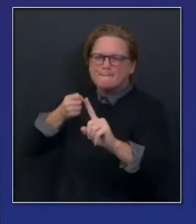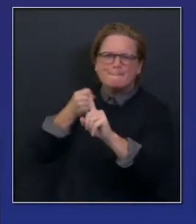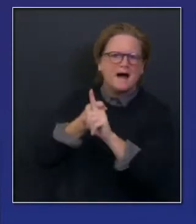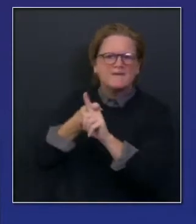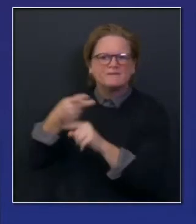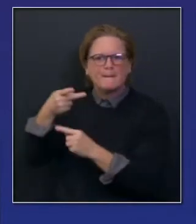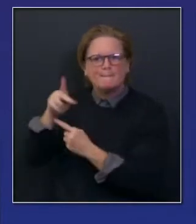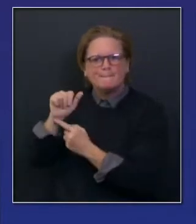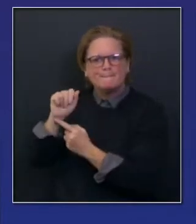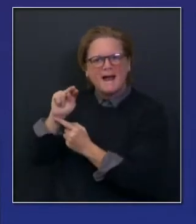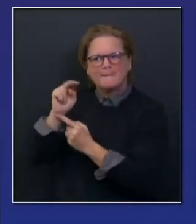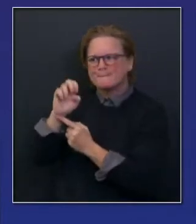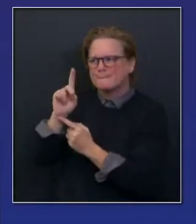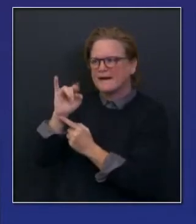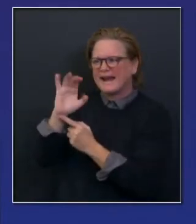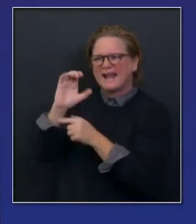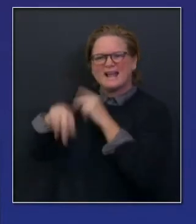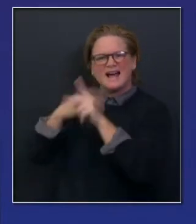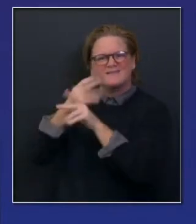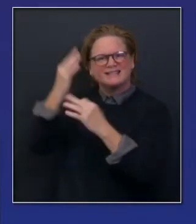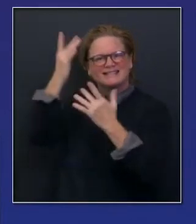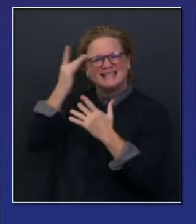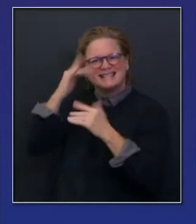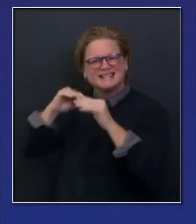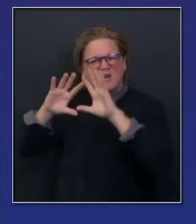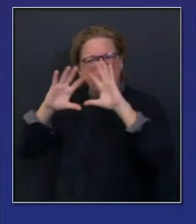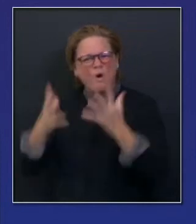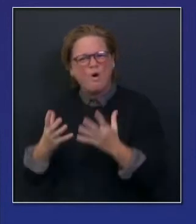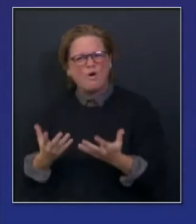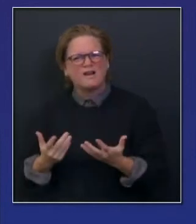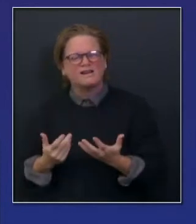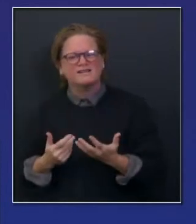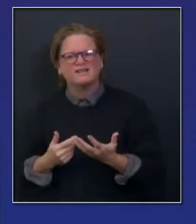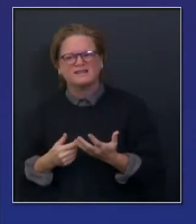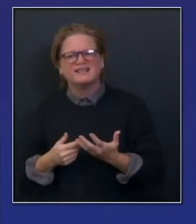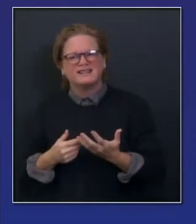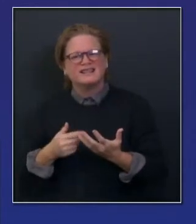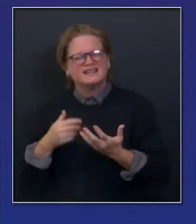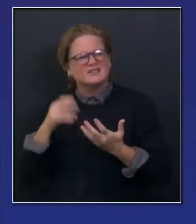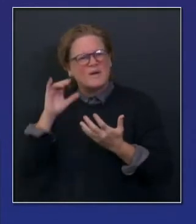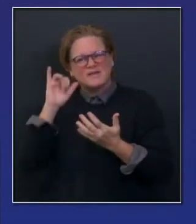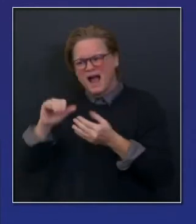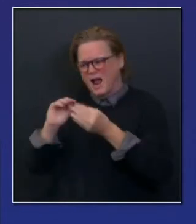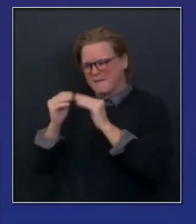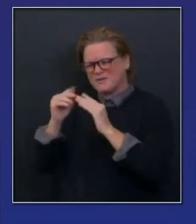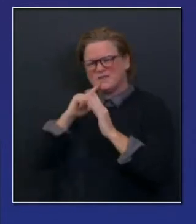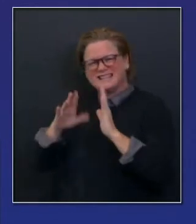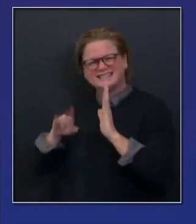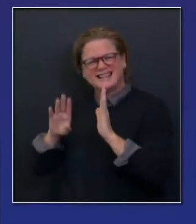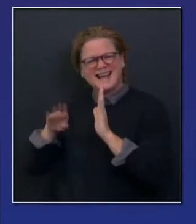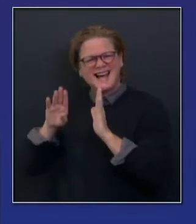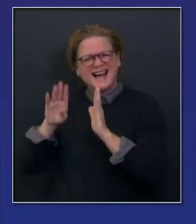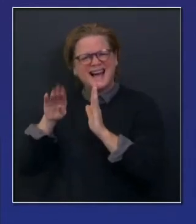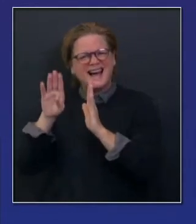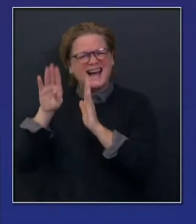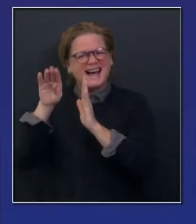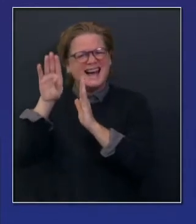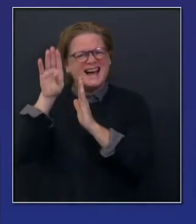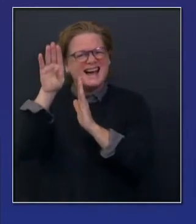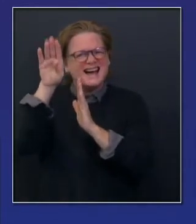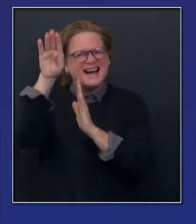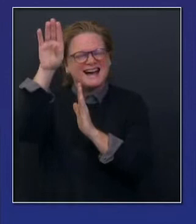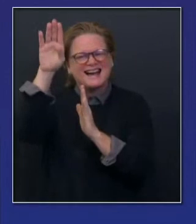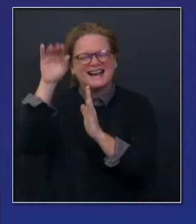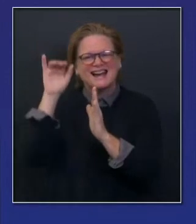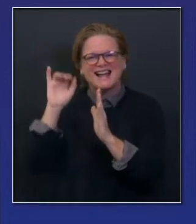disease. But we're in the middle of that peak, and you're seeing that reflected in the numbers. And so we have activated. And, you know,